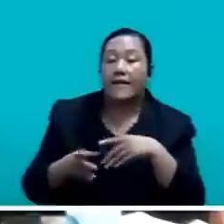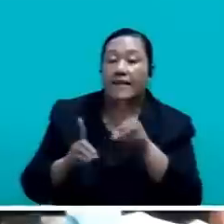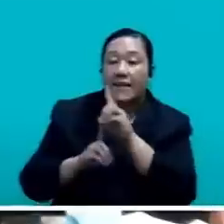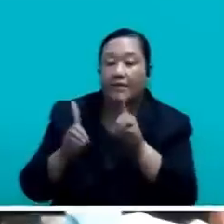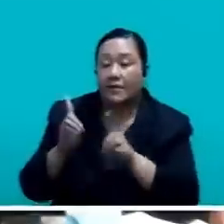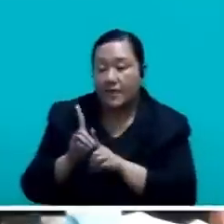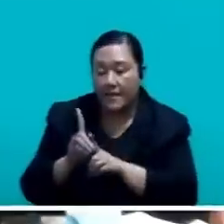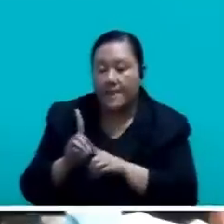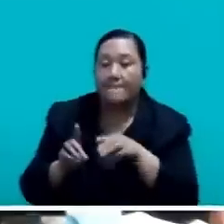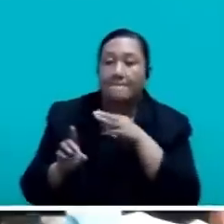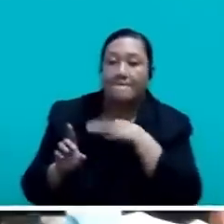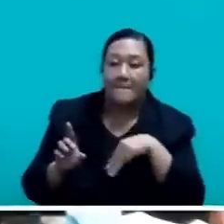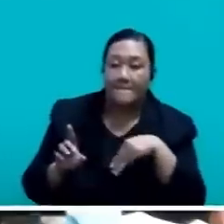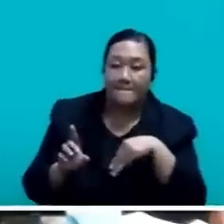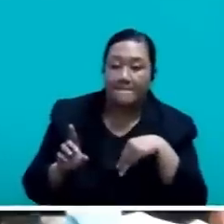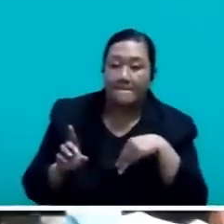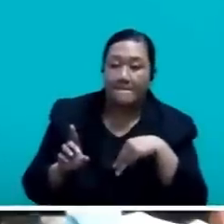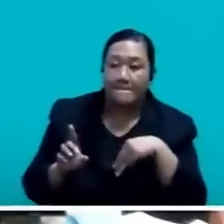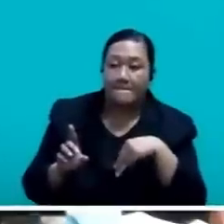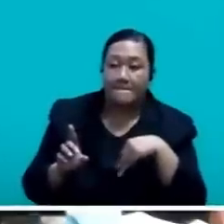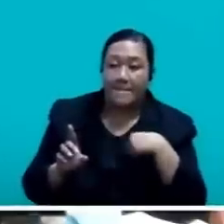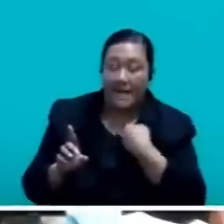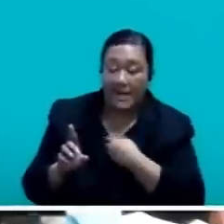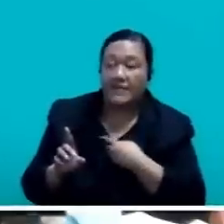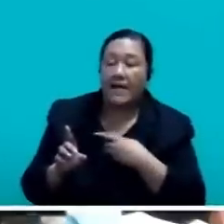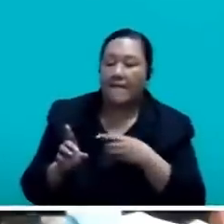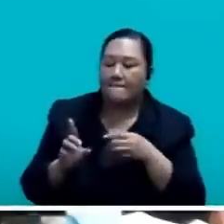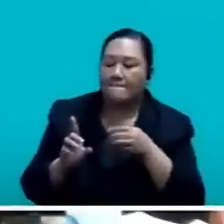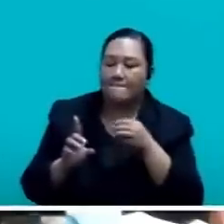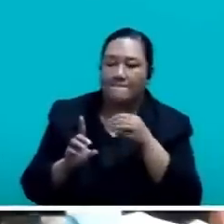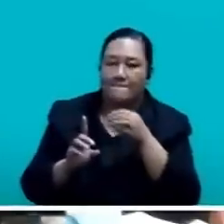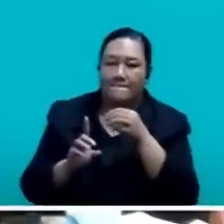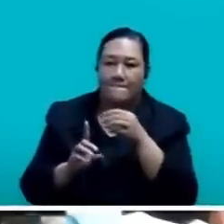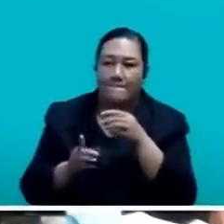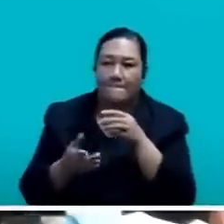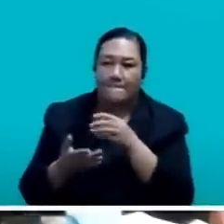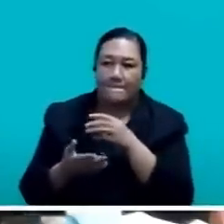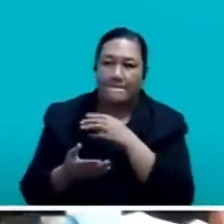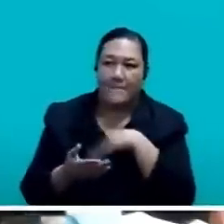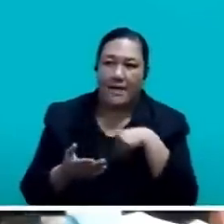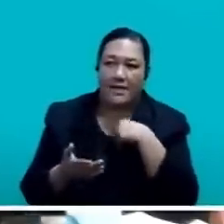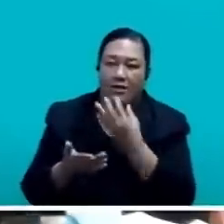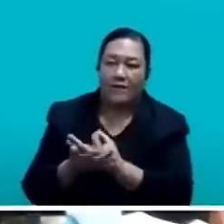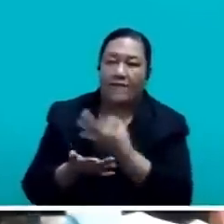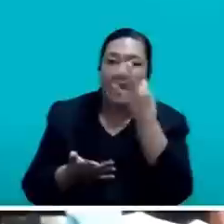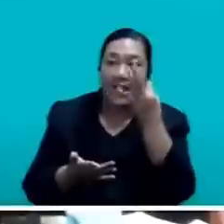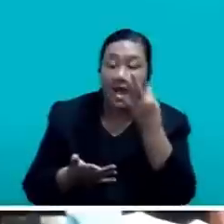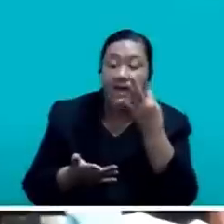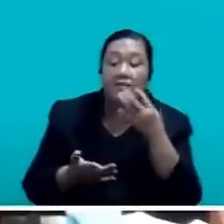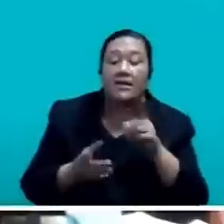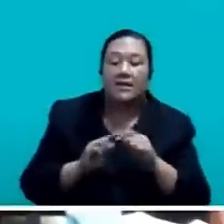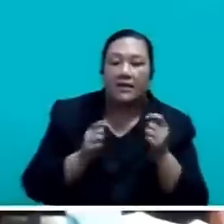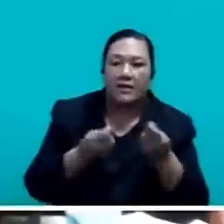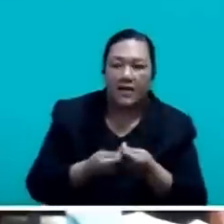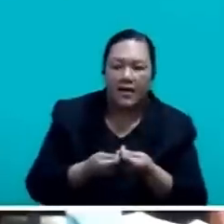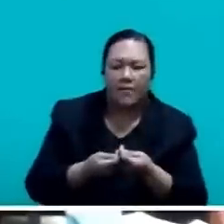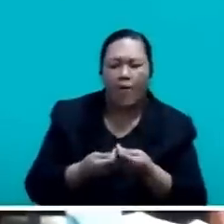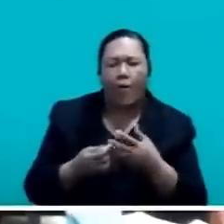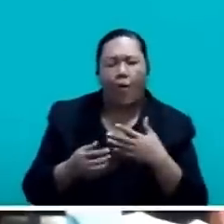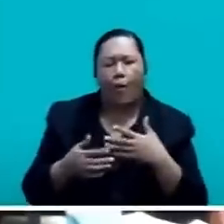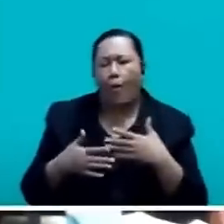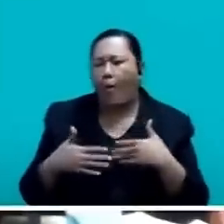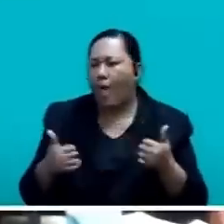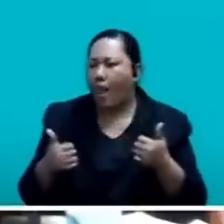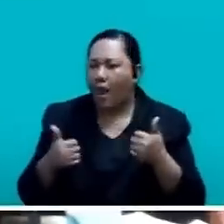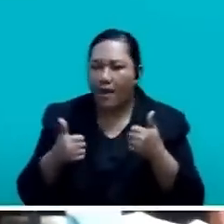Planning, National Development and Statistics for delivering a coordinated, well-planned and